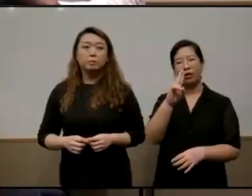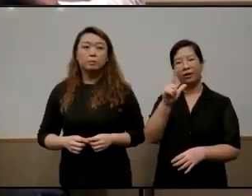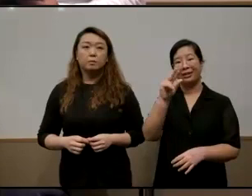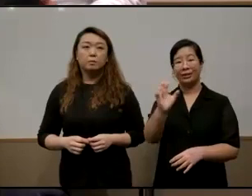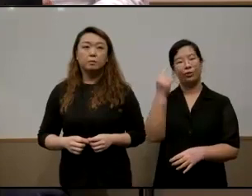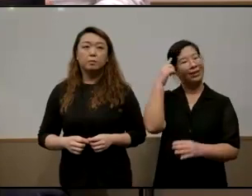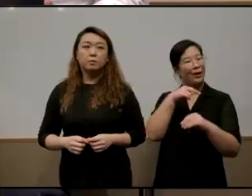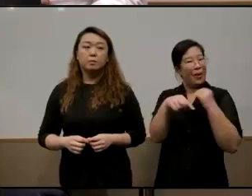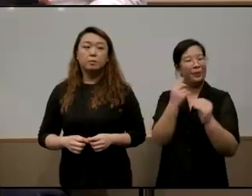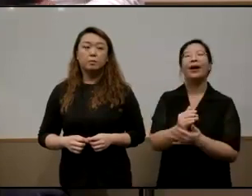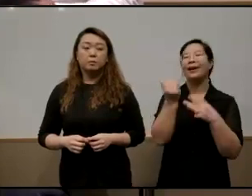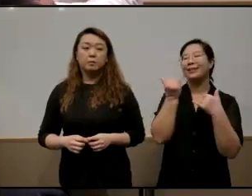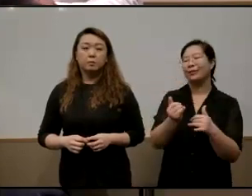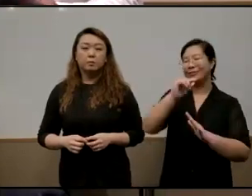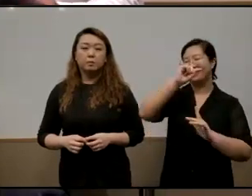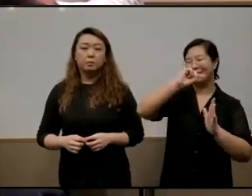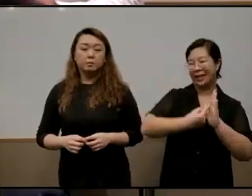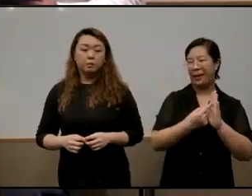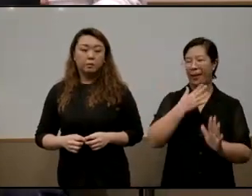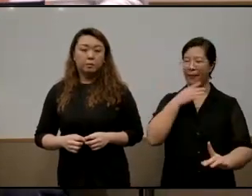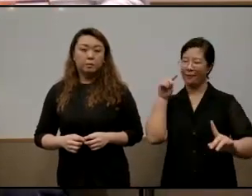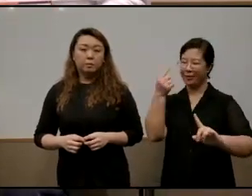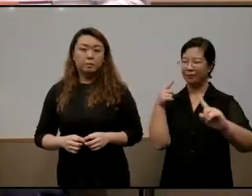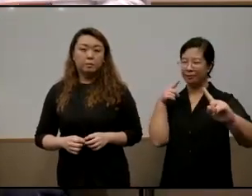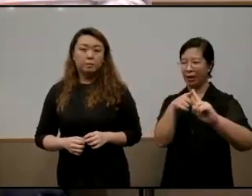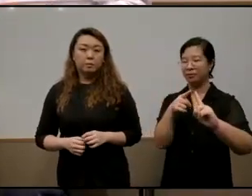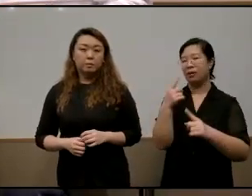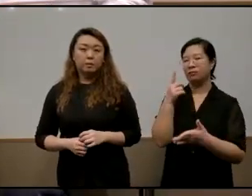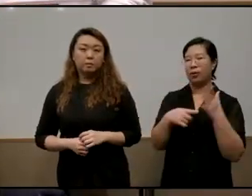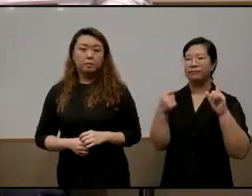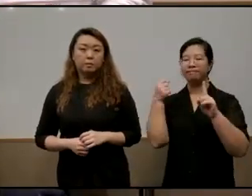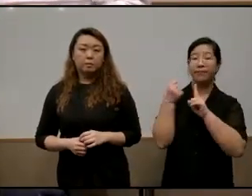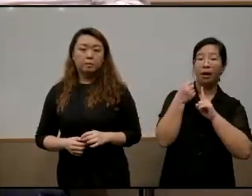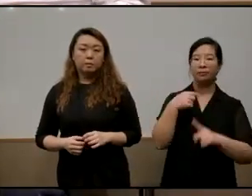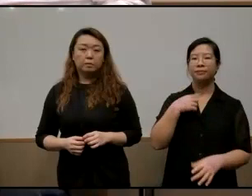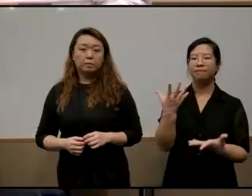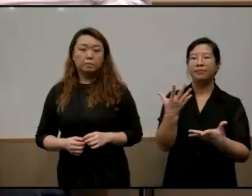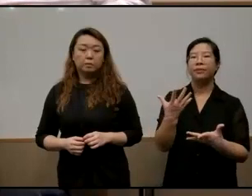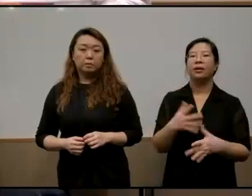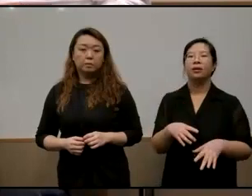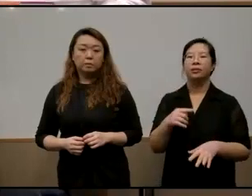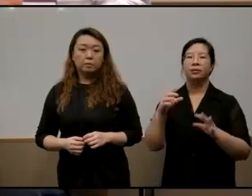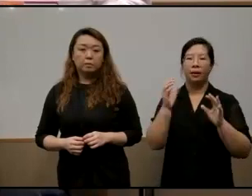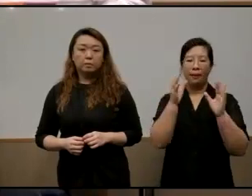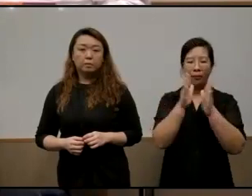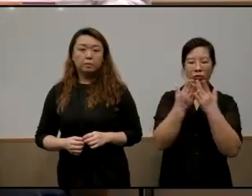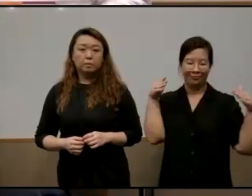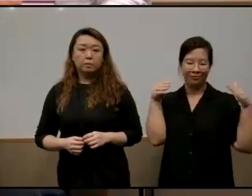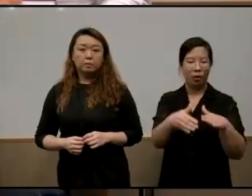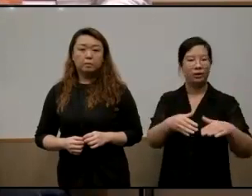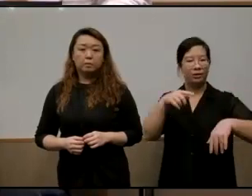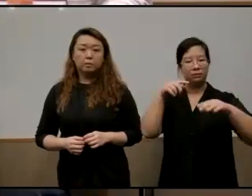let me start with my first point and what strikes me as most interesting is the book is organized around time